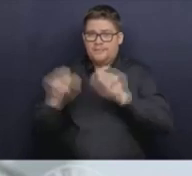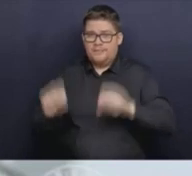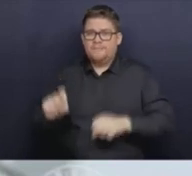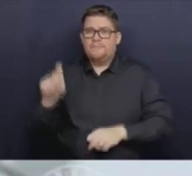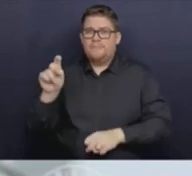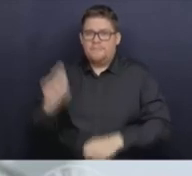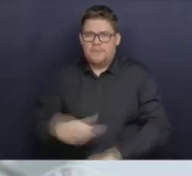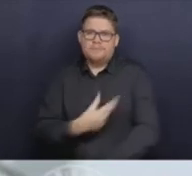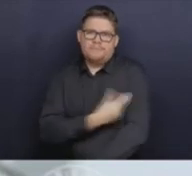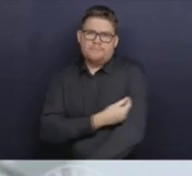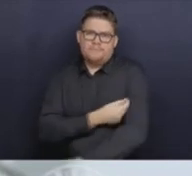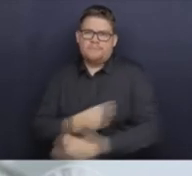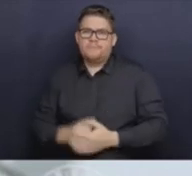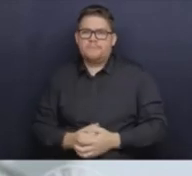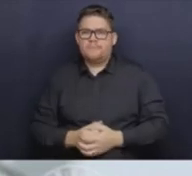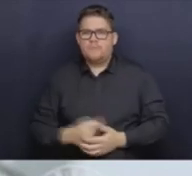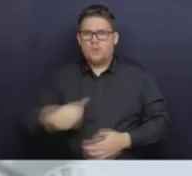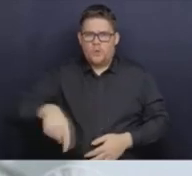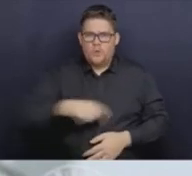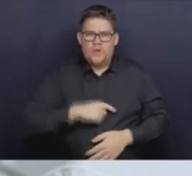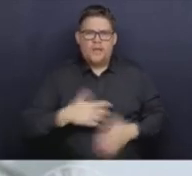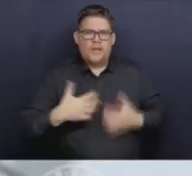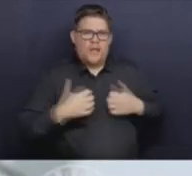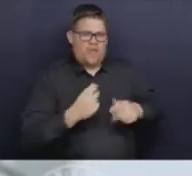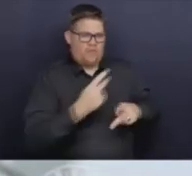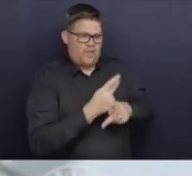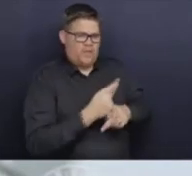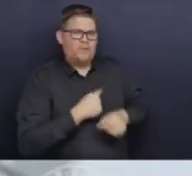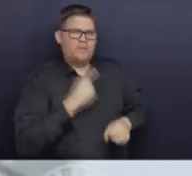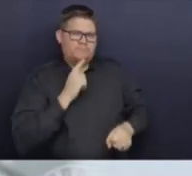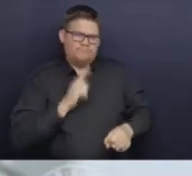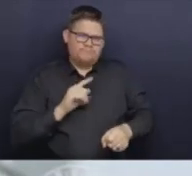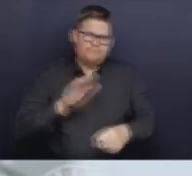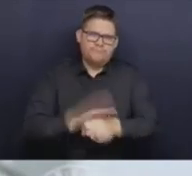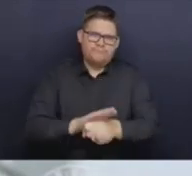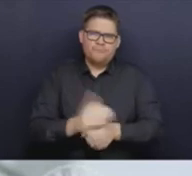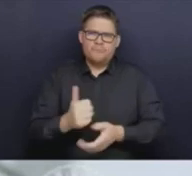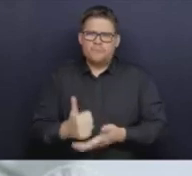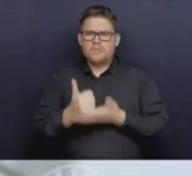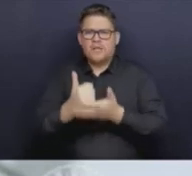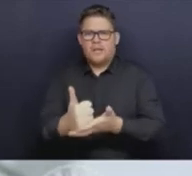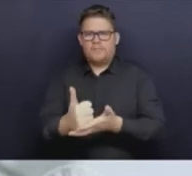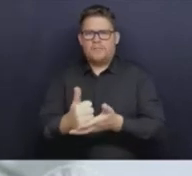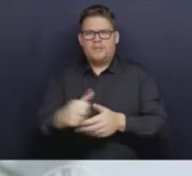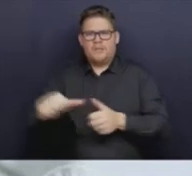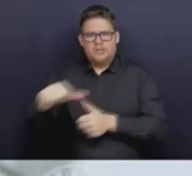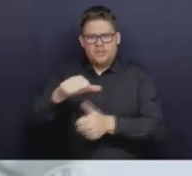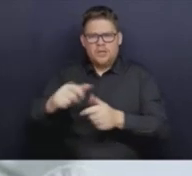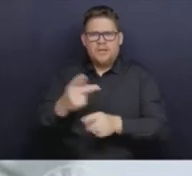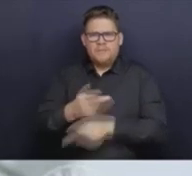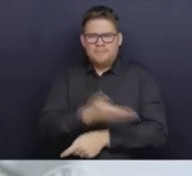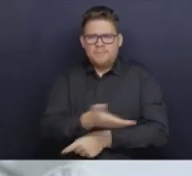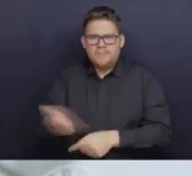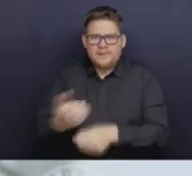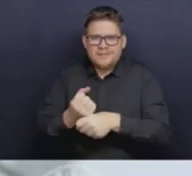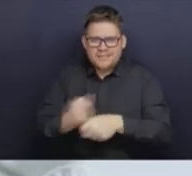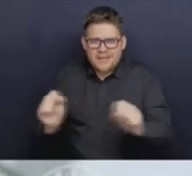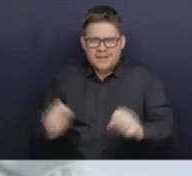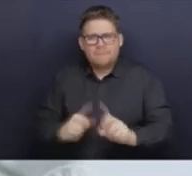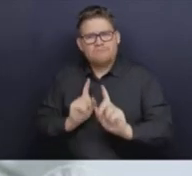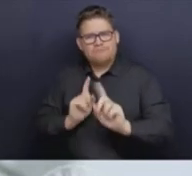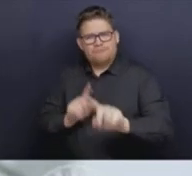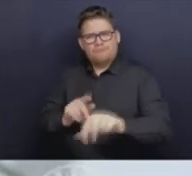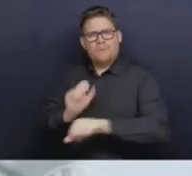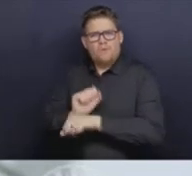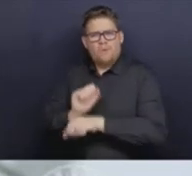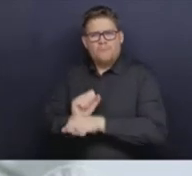workers, are committed to doing everything possible so that we stay healthy and that we are able to protect